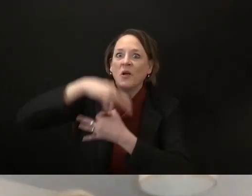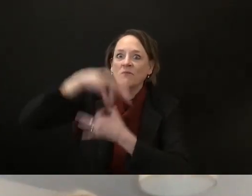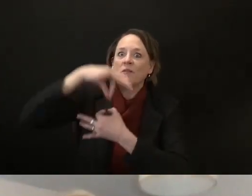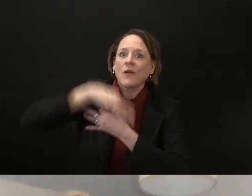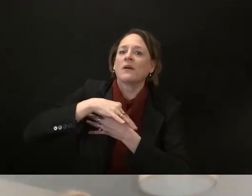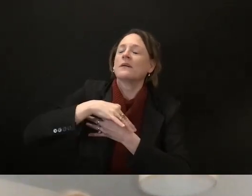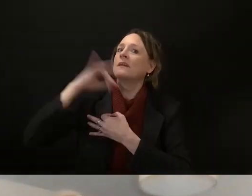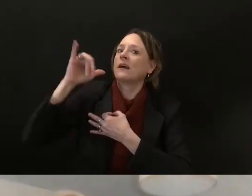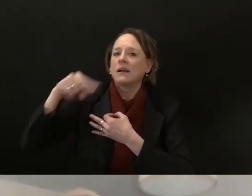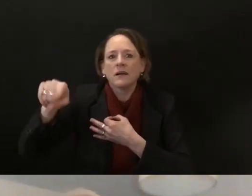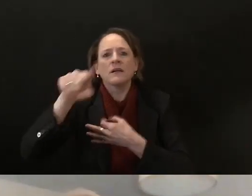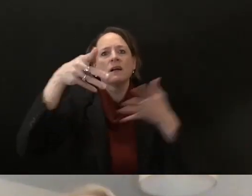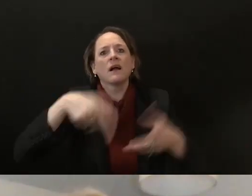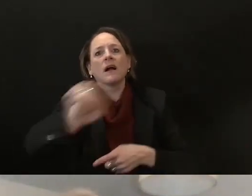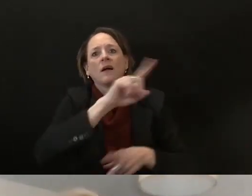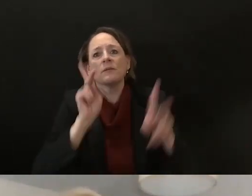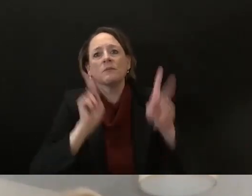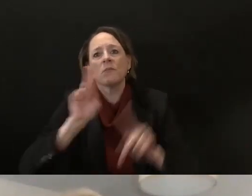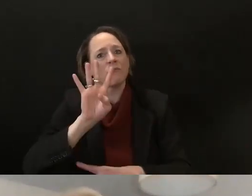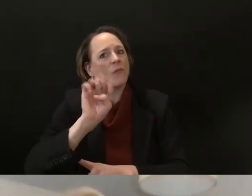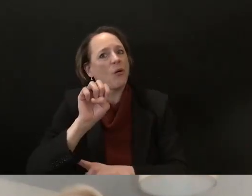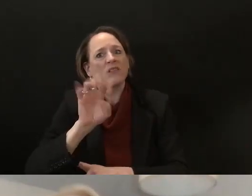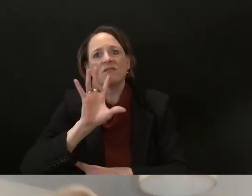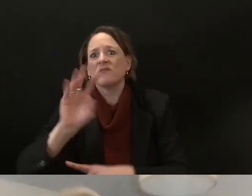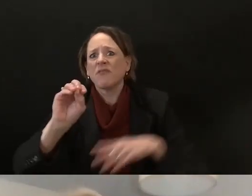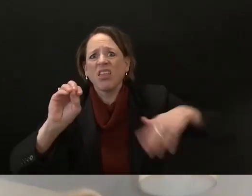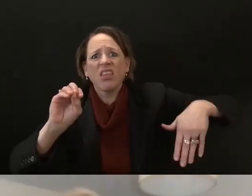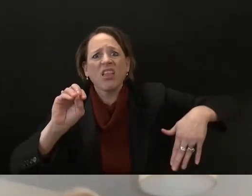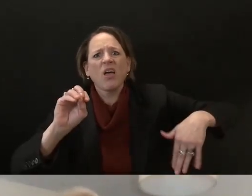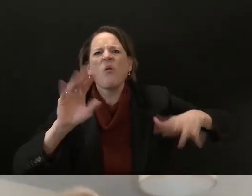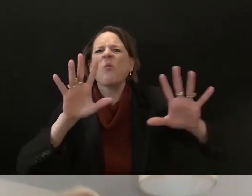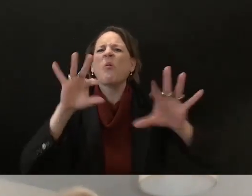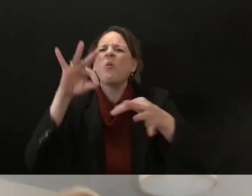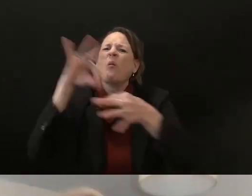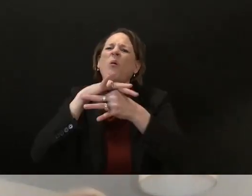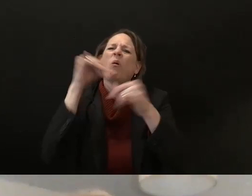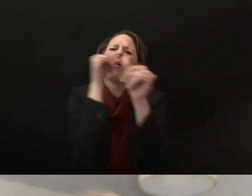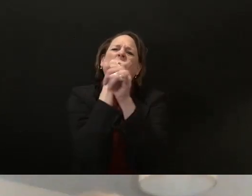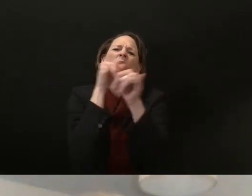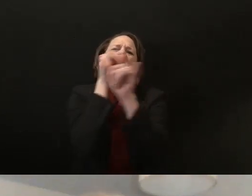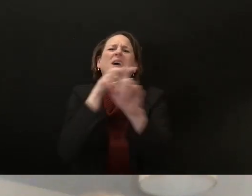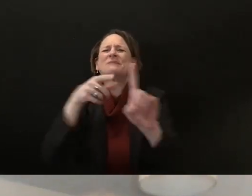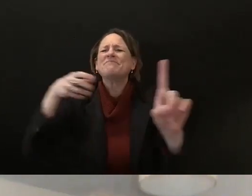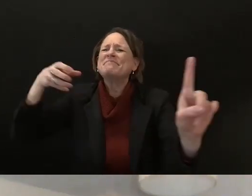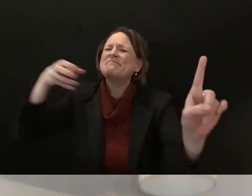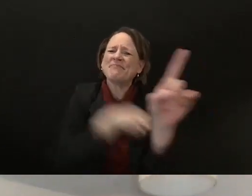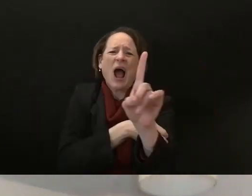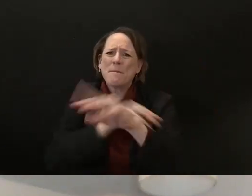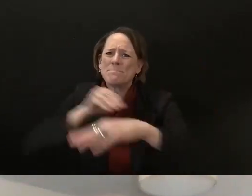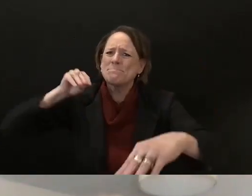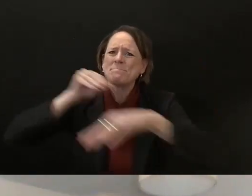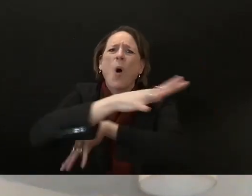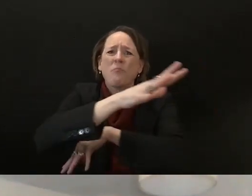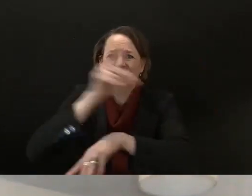important right that they have yeah um yeah and wisconsin historically has high